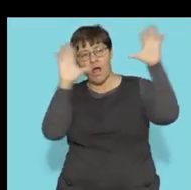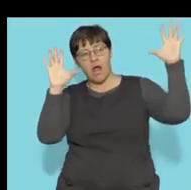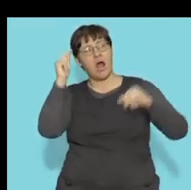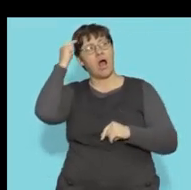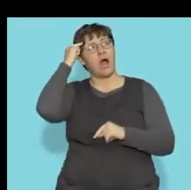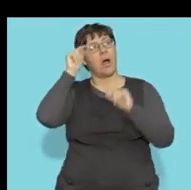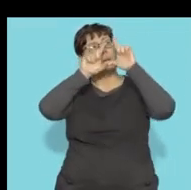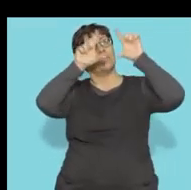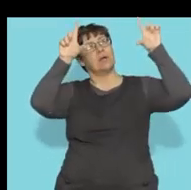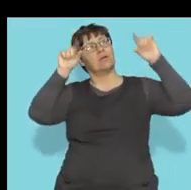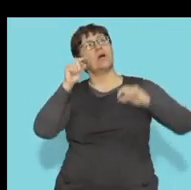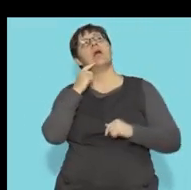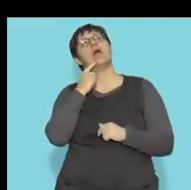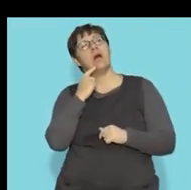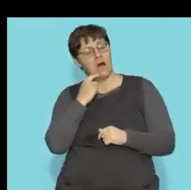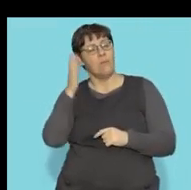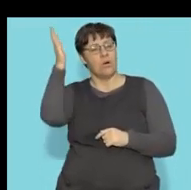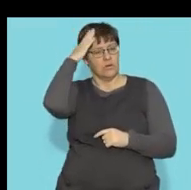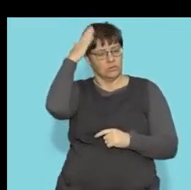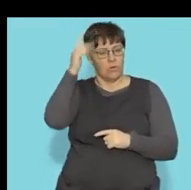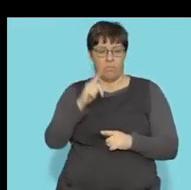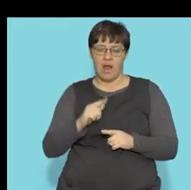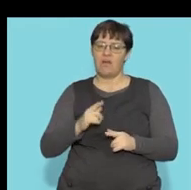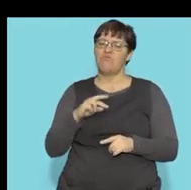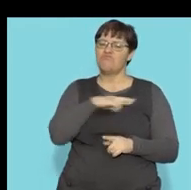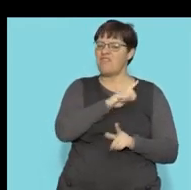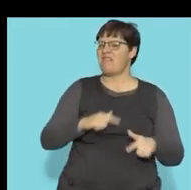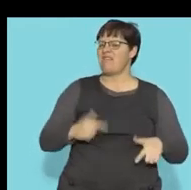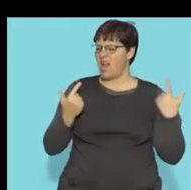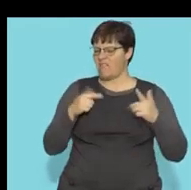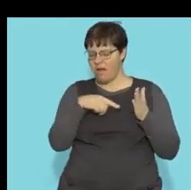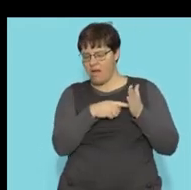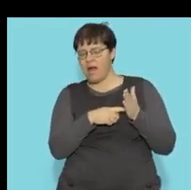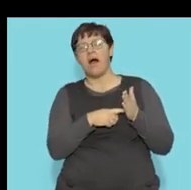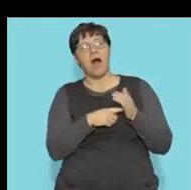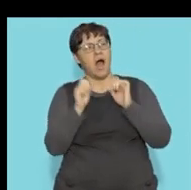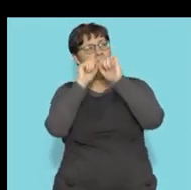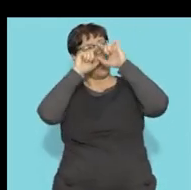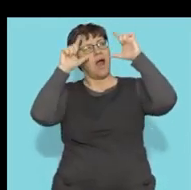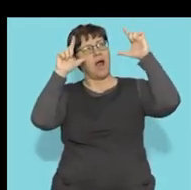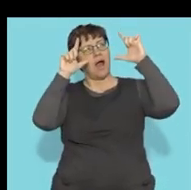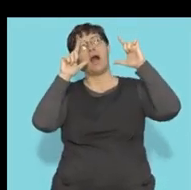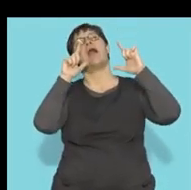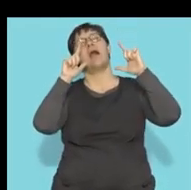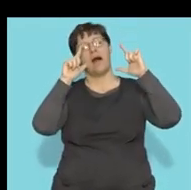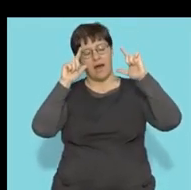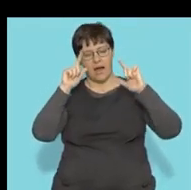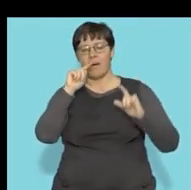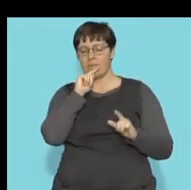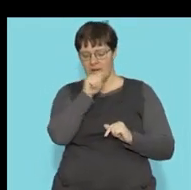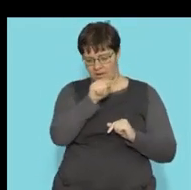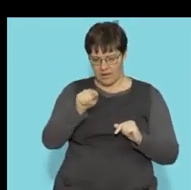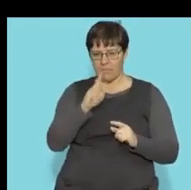problem. So most measurement examples are based on real life scenarios. So it can almost help to visually picture in our brains